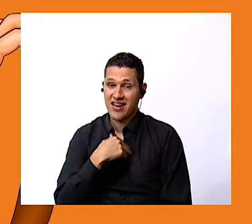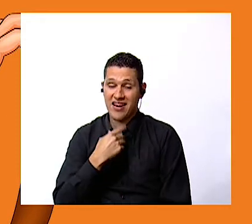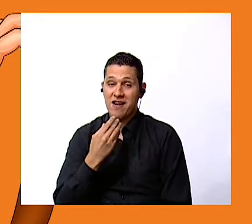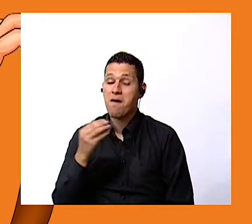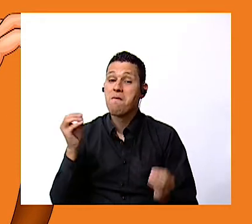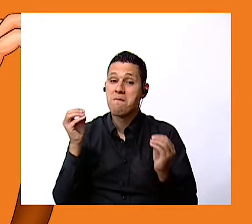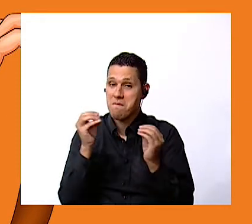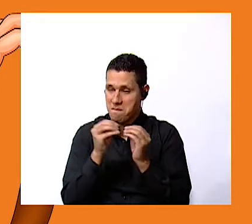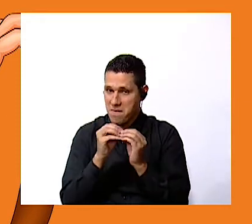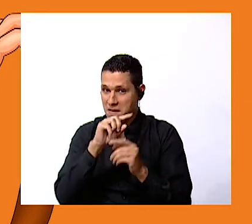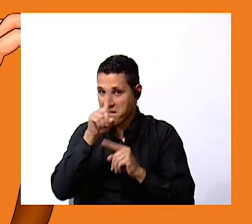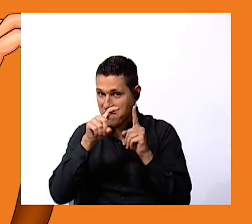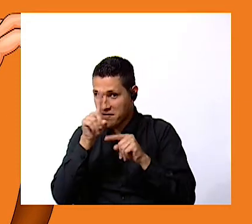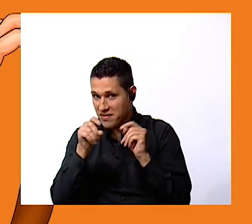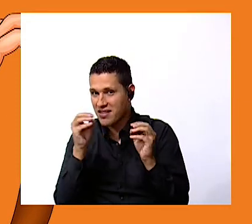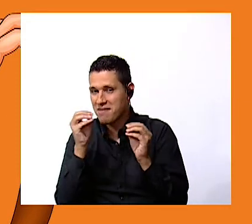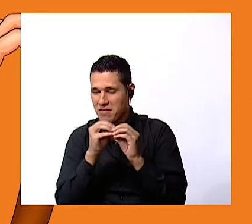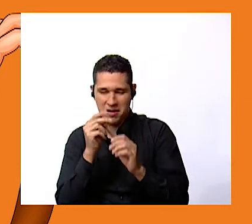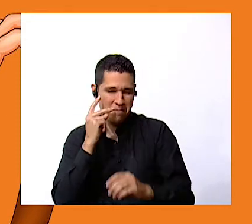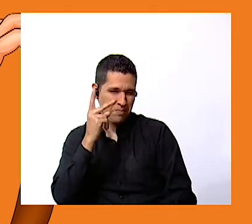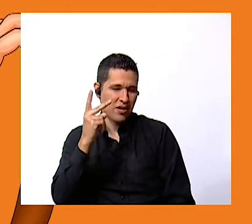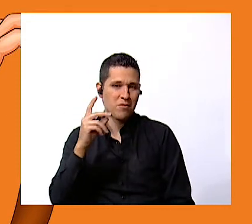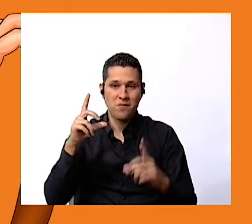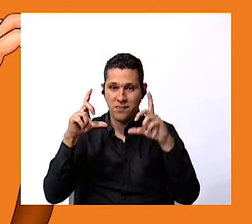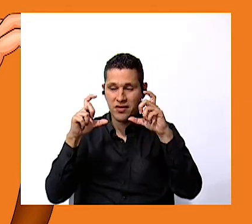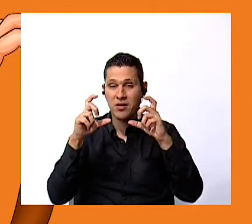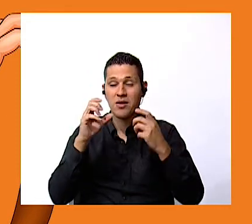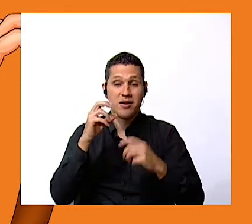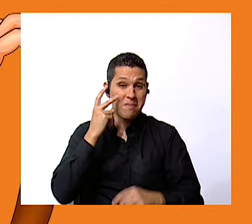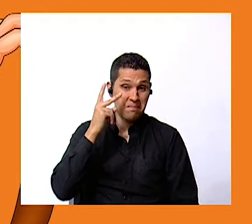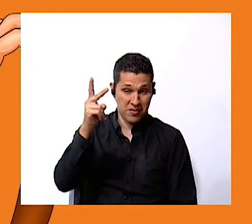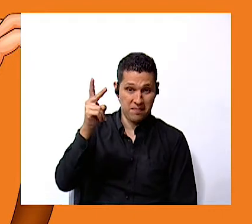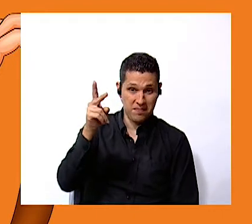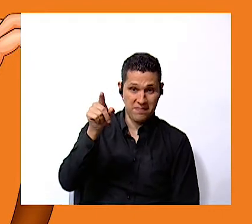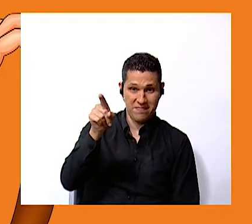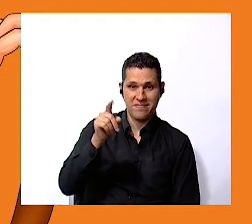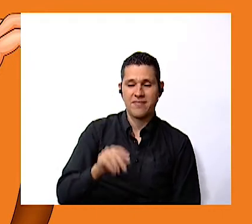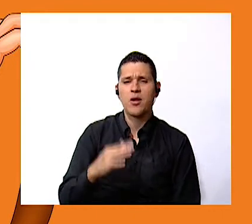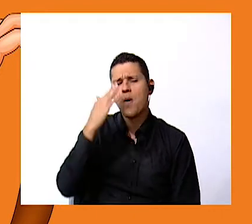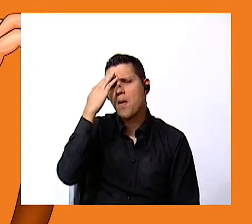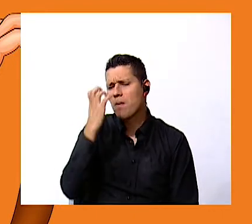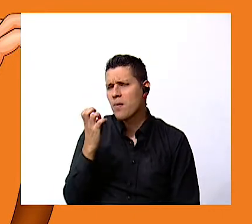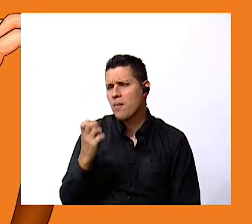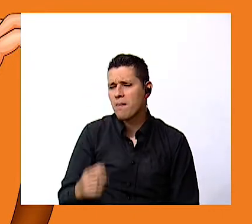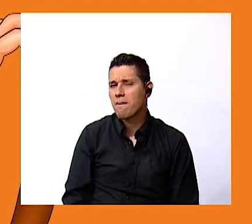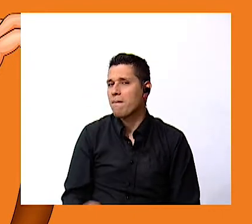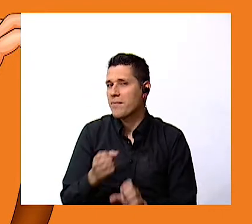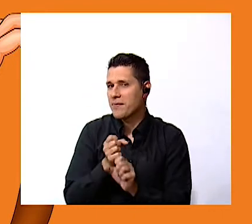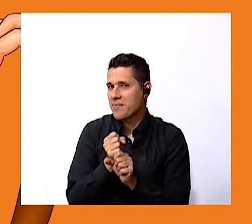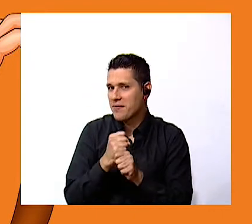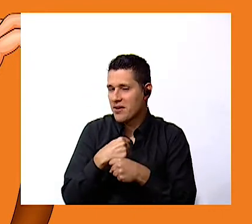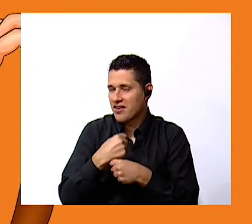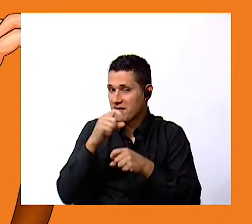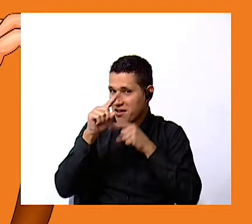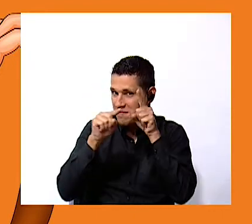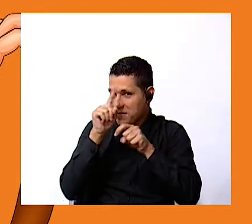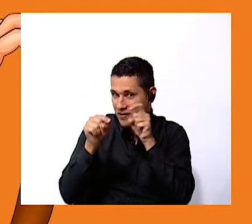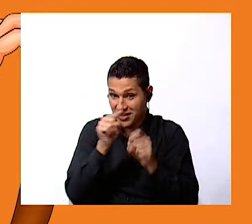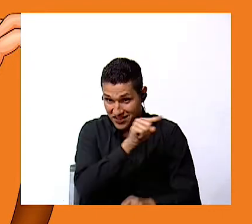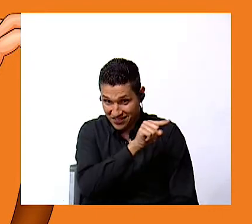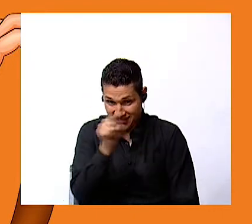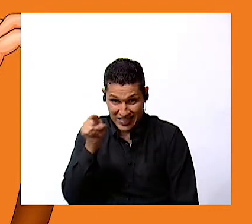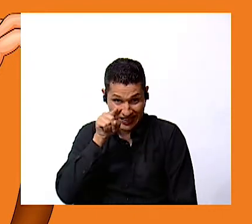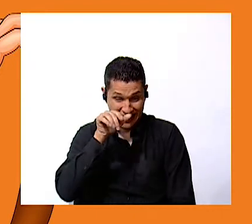more questions here we have a picture observemos este dibujito porque les vamos a hacer unas preguntas a ustedes en